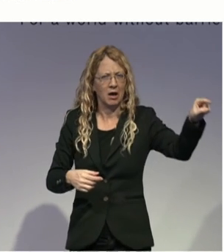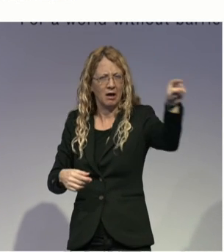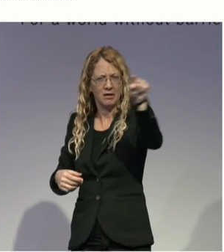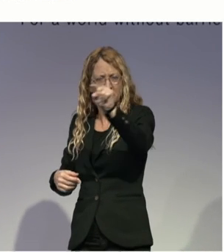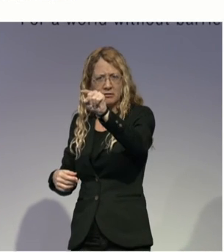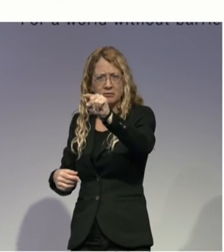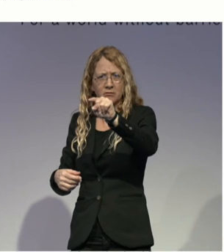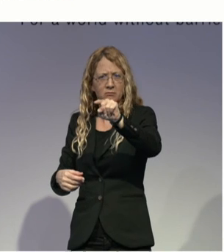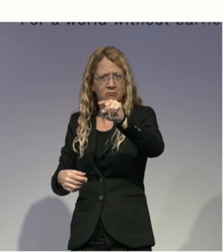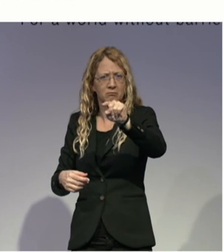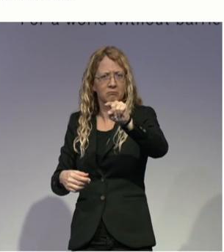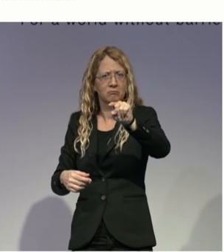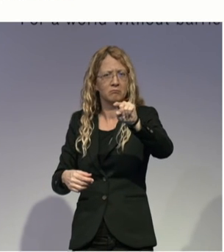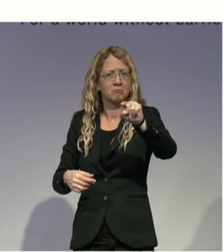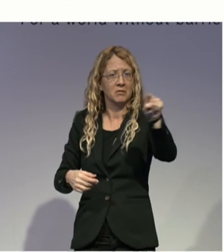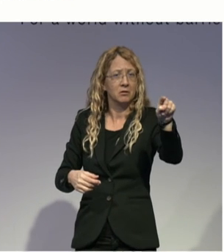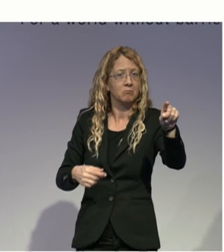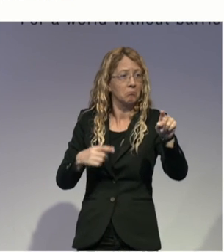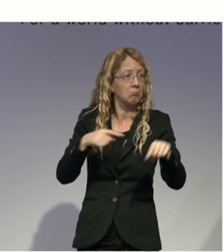aids that are available on the market now.